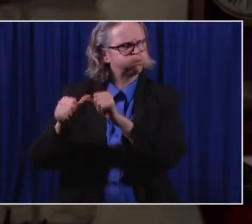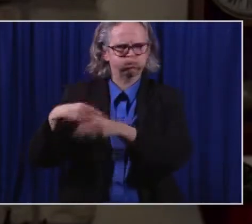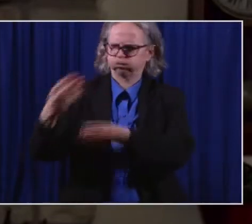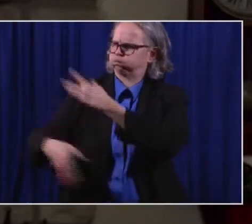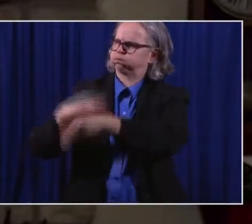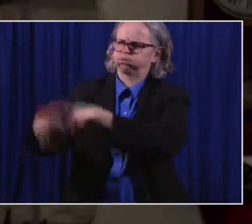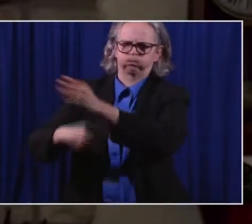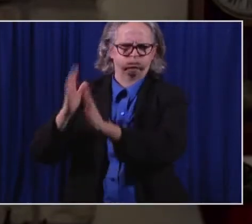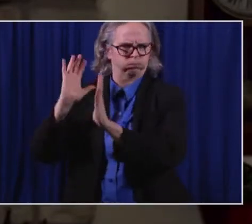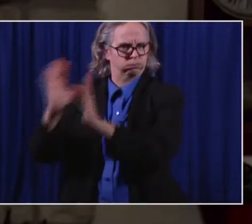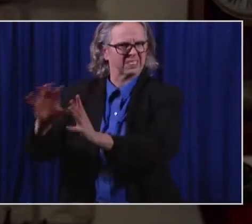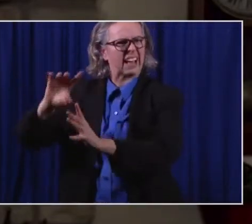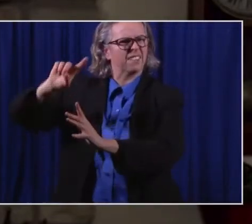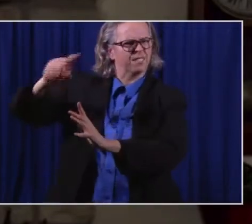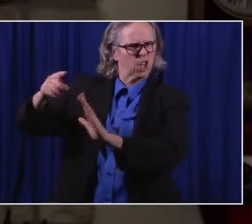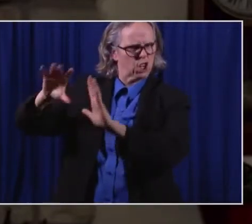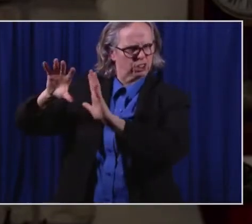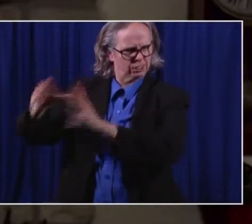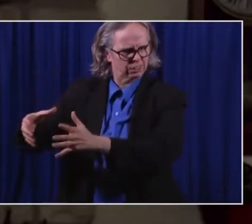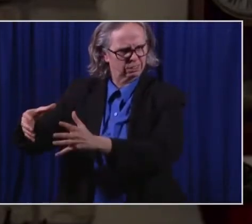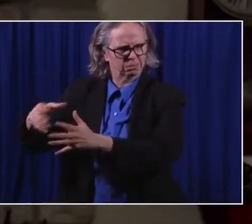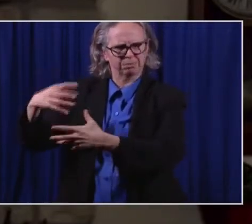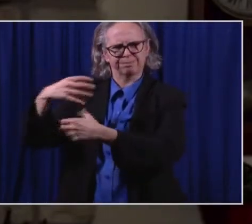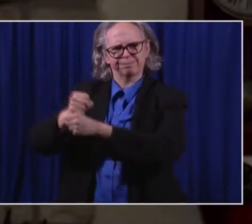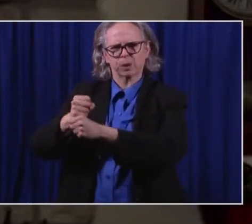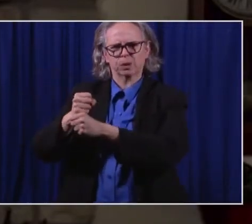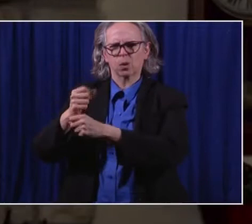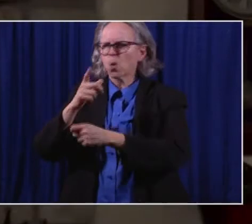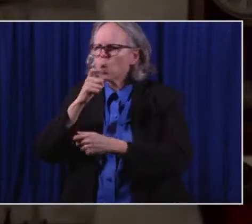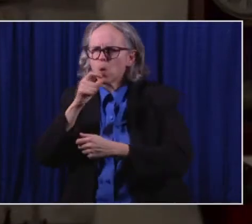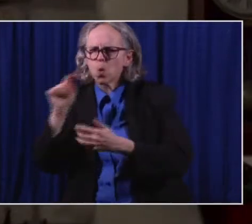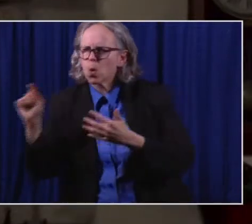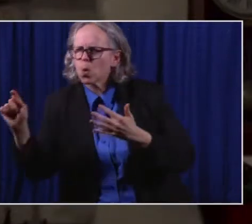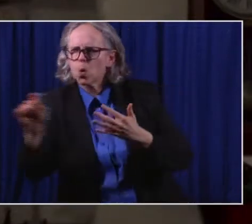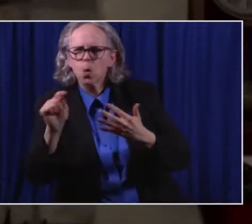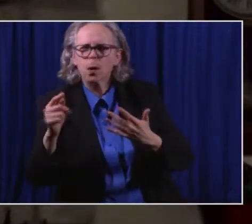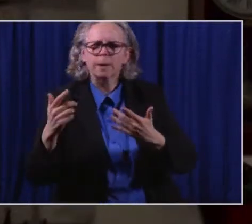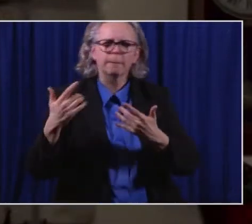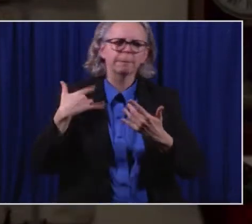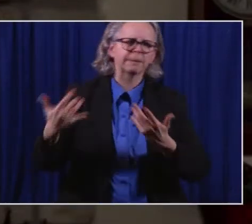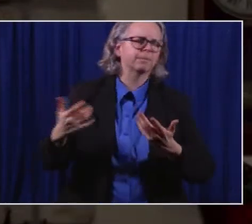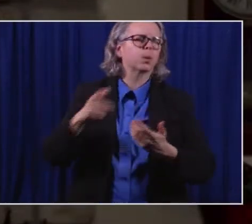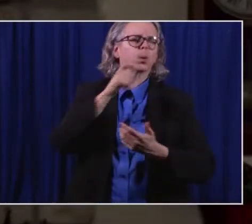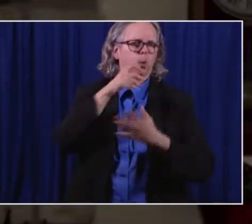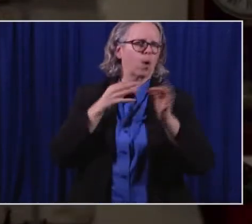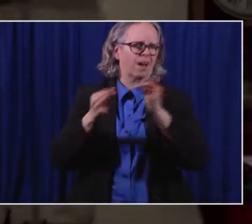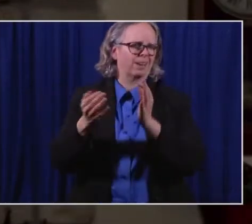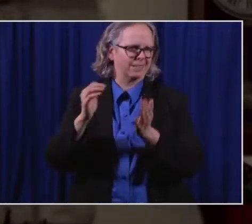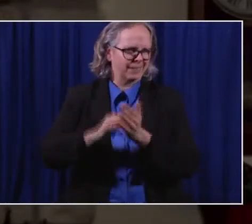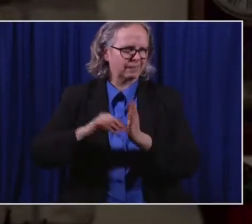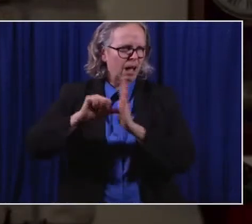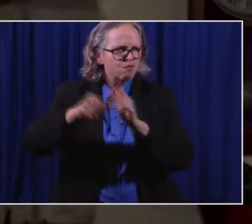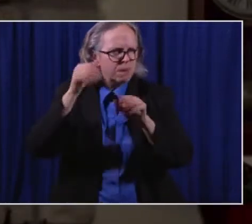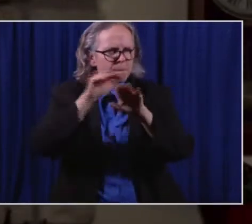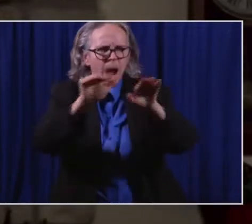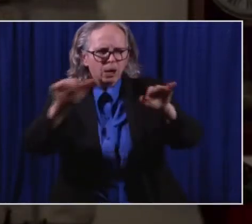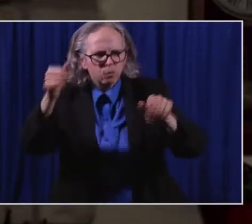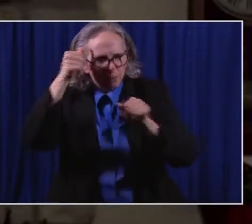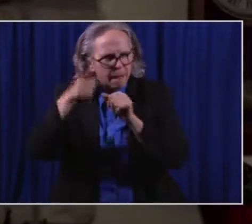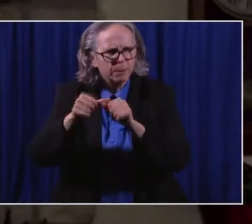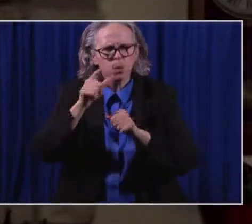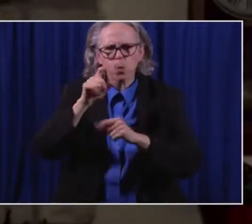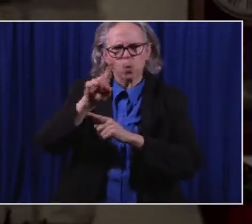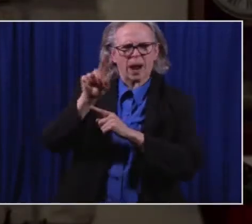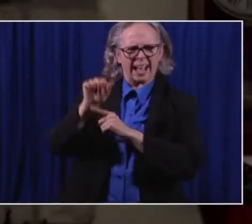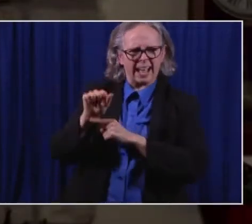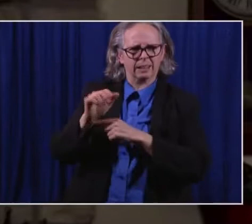Just to recap, just who is it being getting vaccines now? It's our frontline